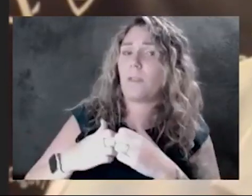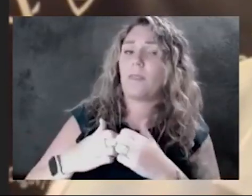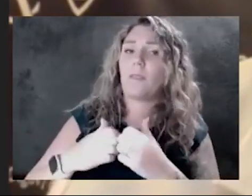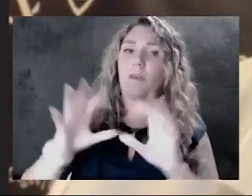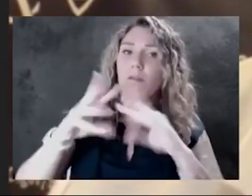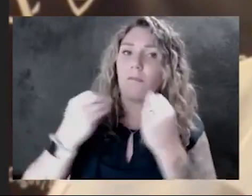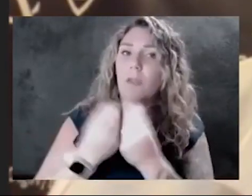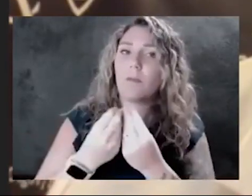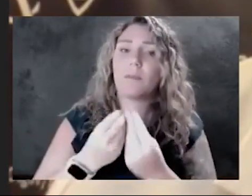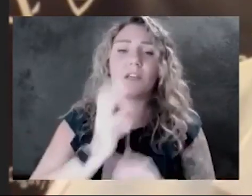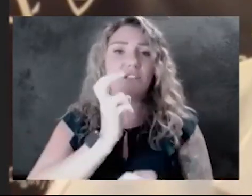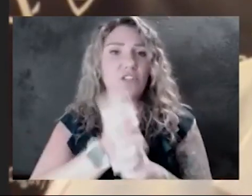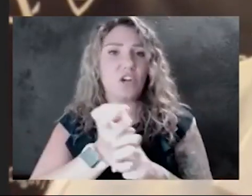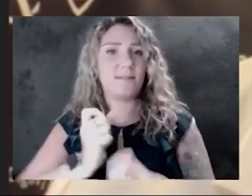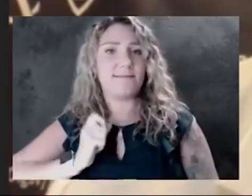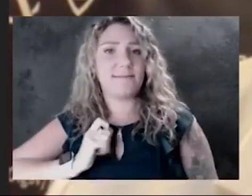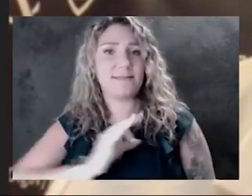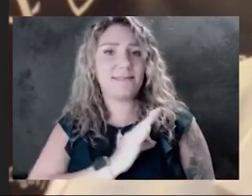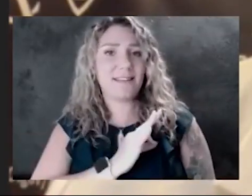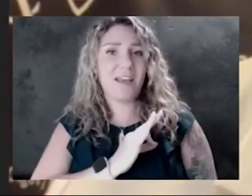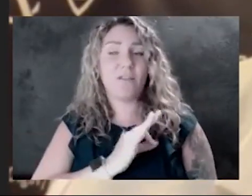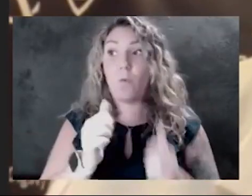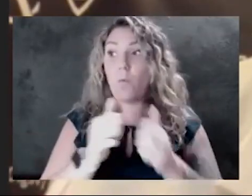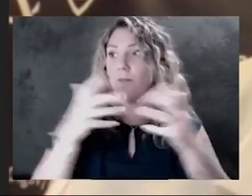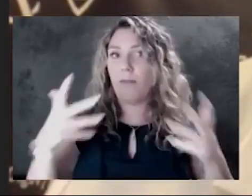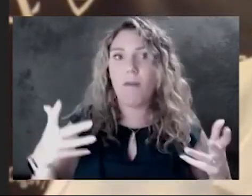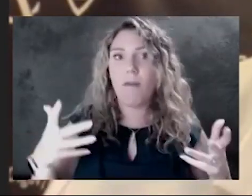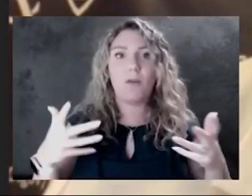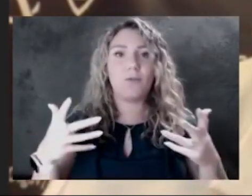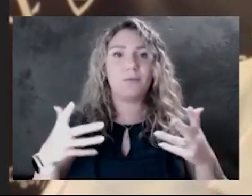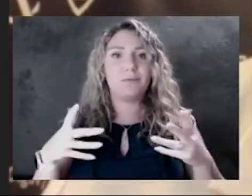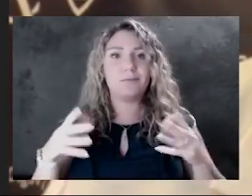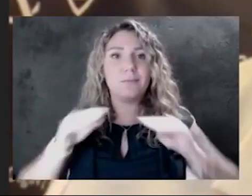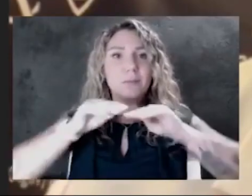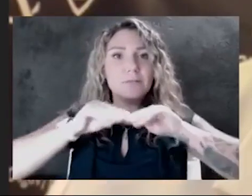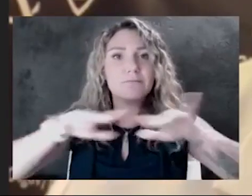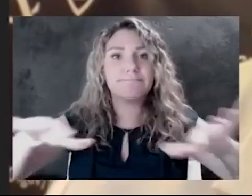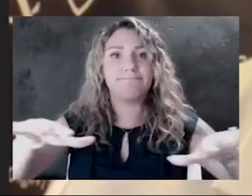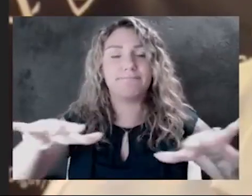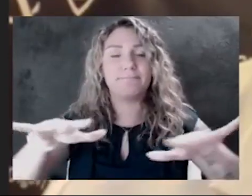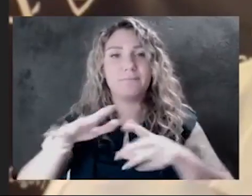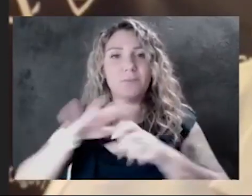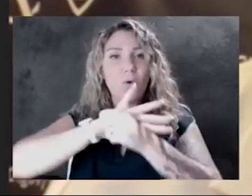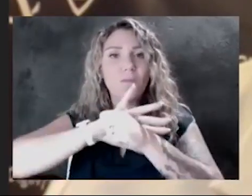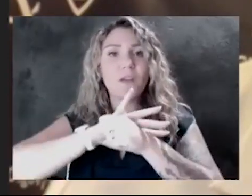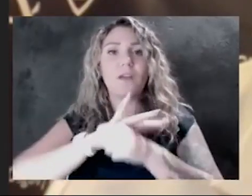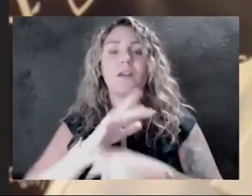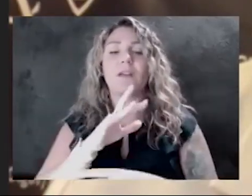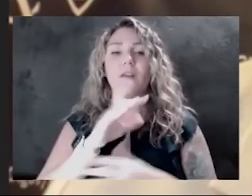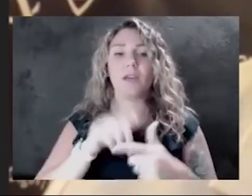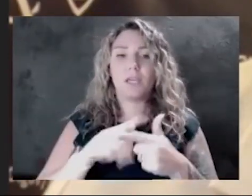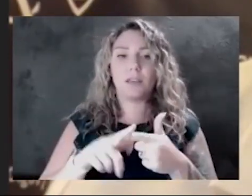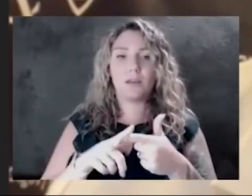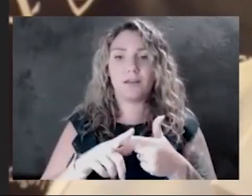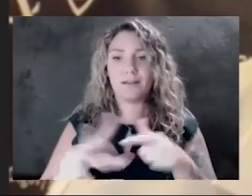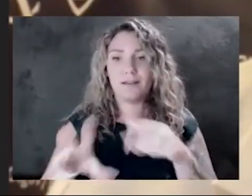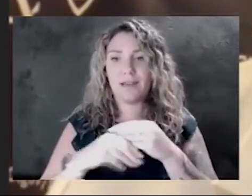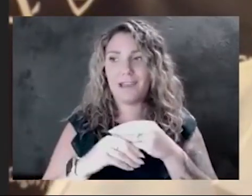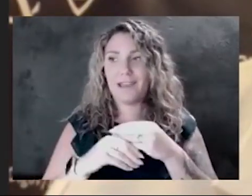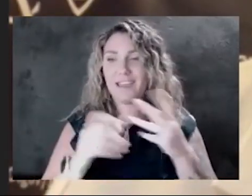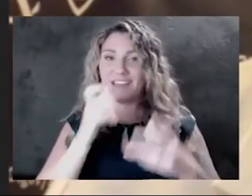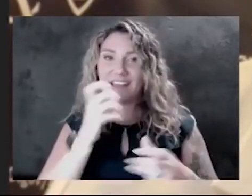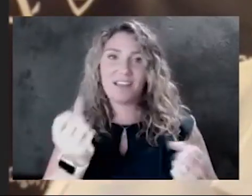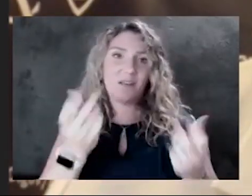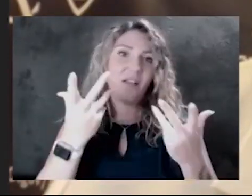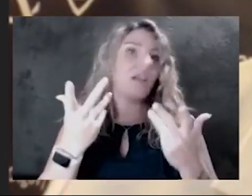hard to staff even without the outbreak or a pandemic. And then you add that we didn't have much flu